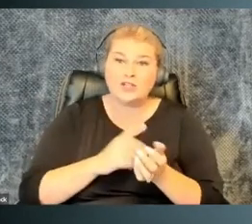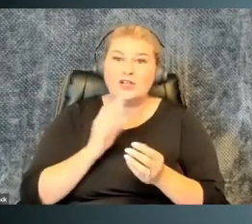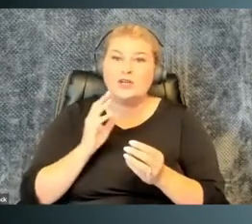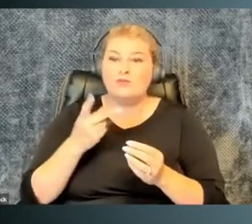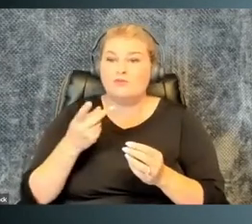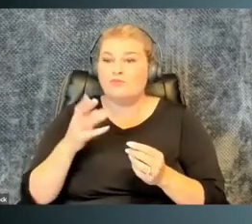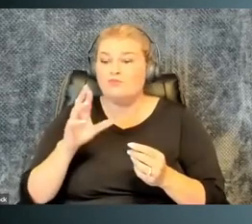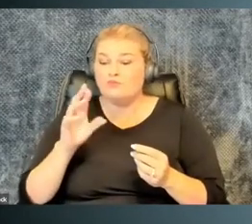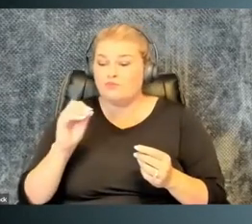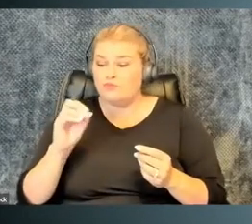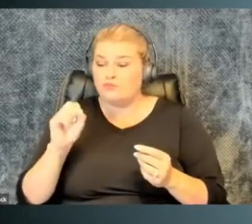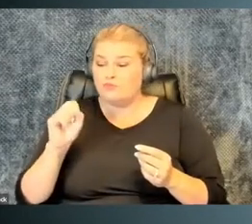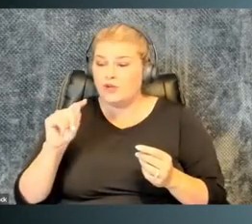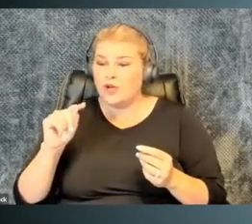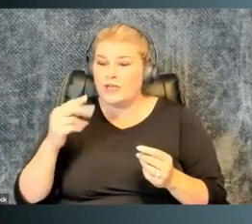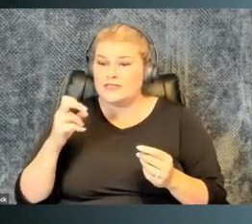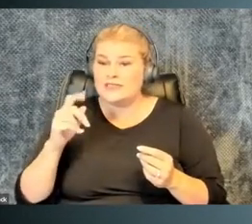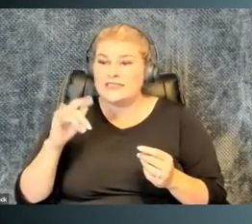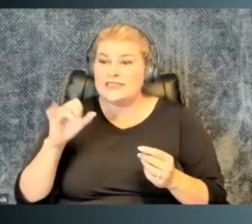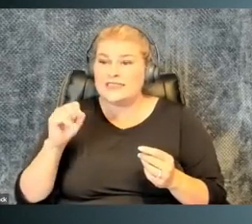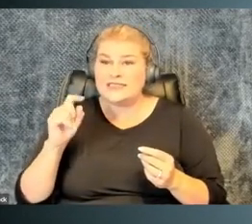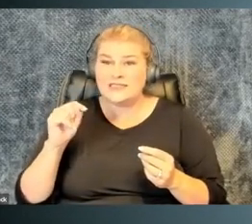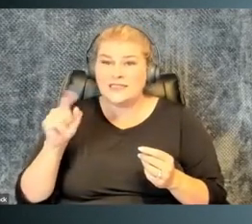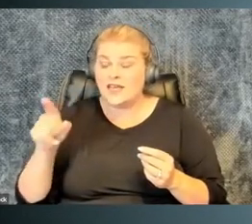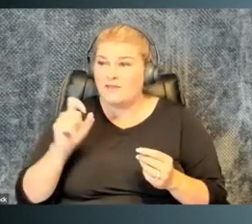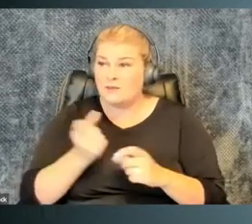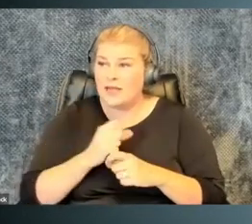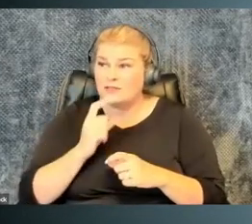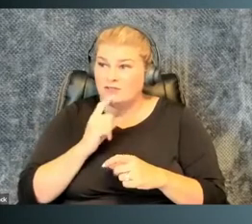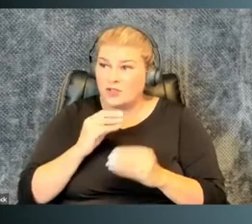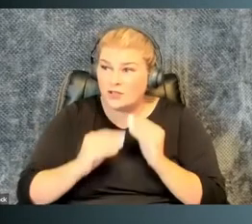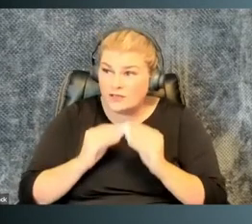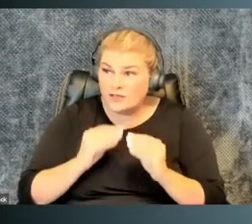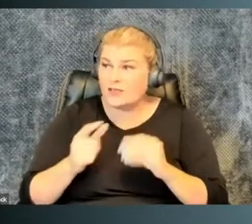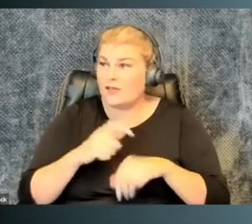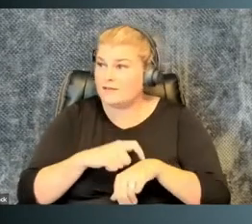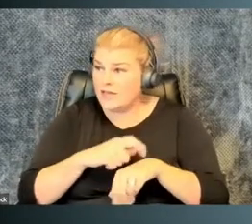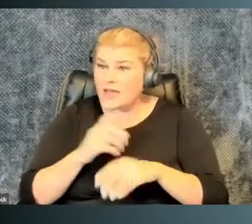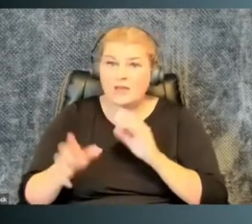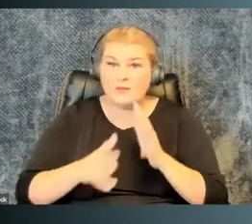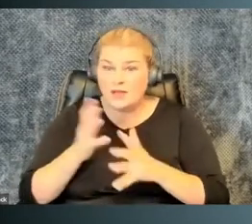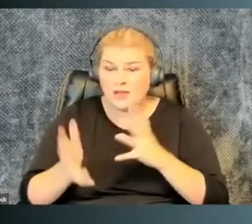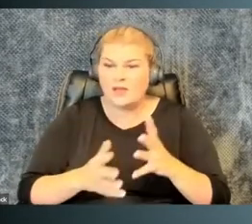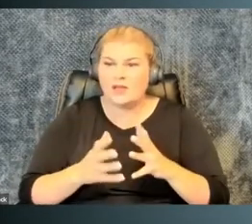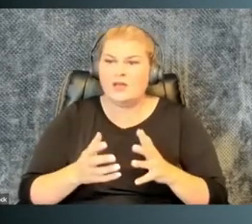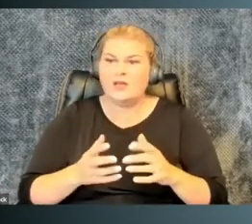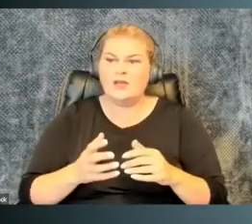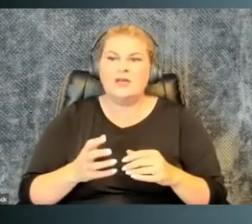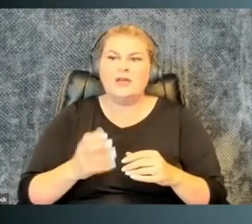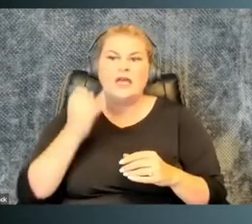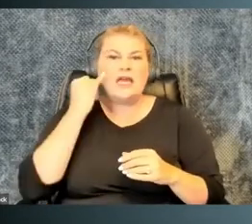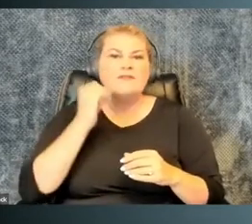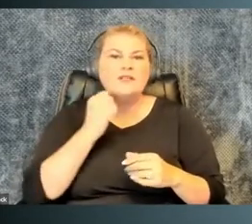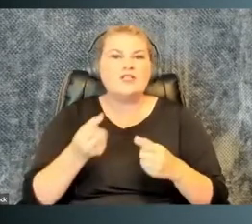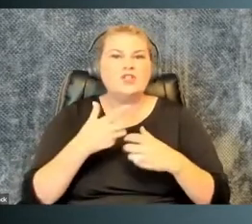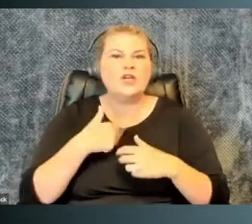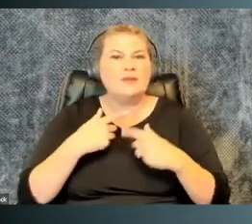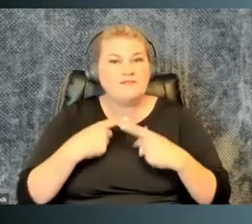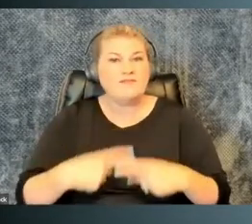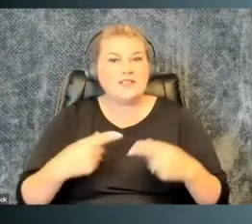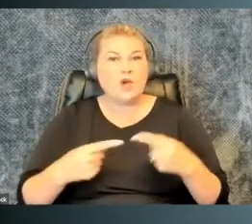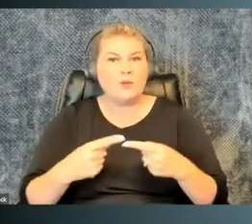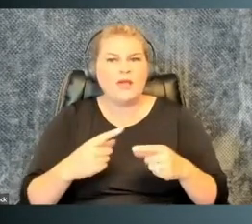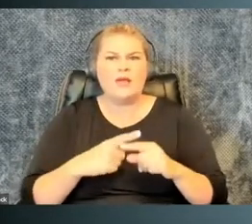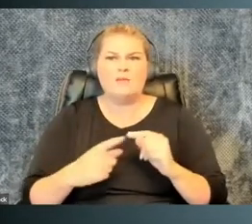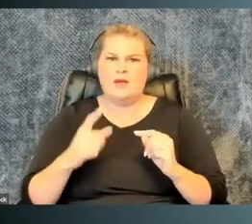prosthetist, make sure he has the time, get fixed up. I think about just the time it takes in terms of variability, just with something, you know, even